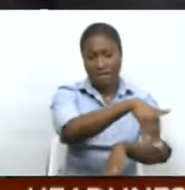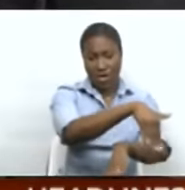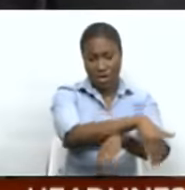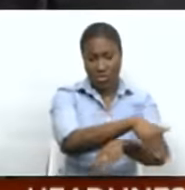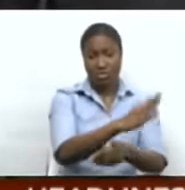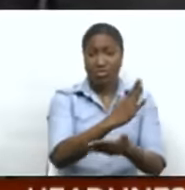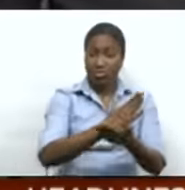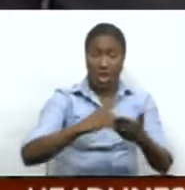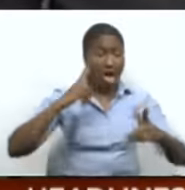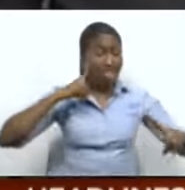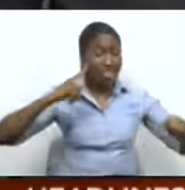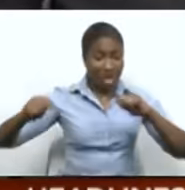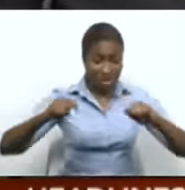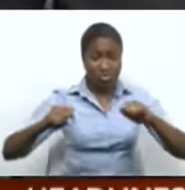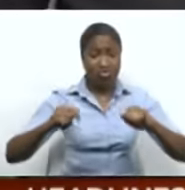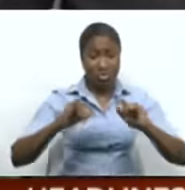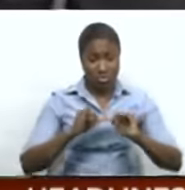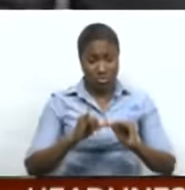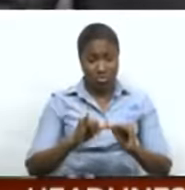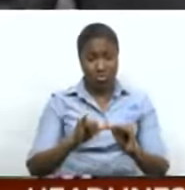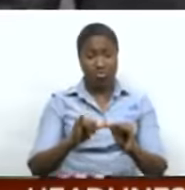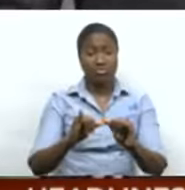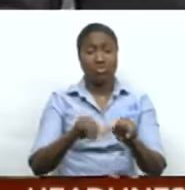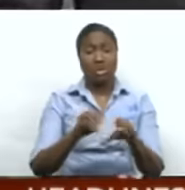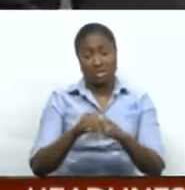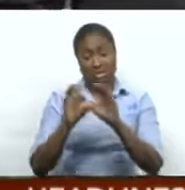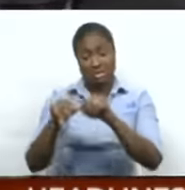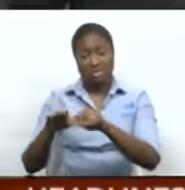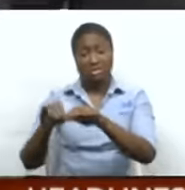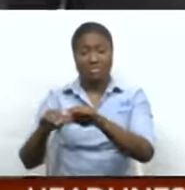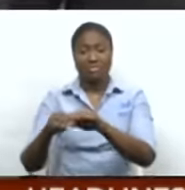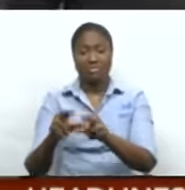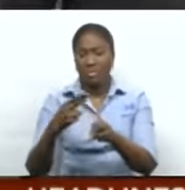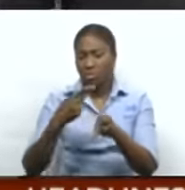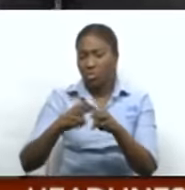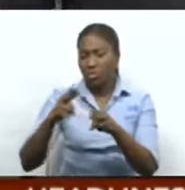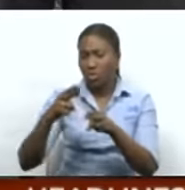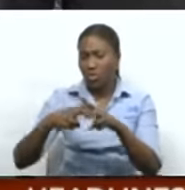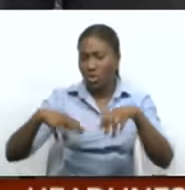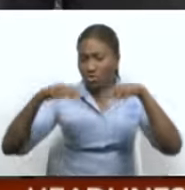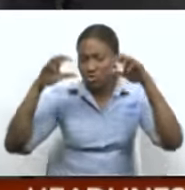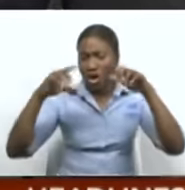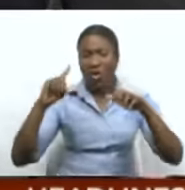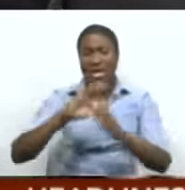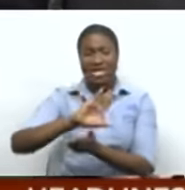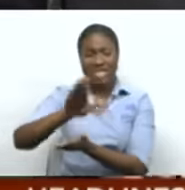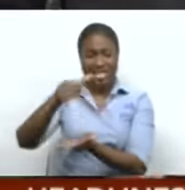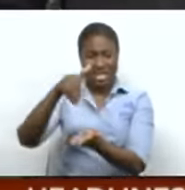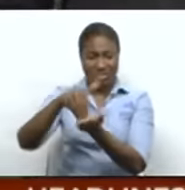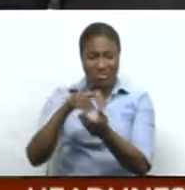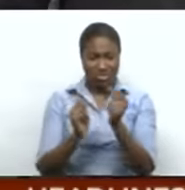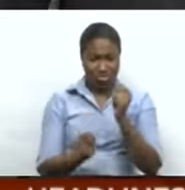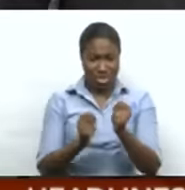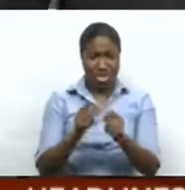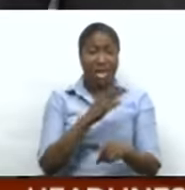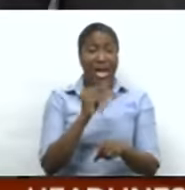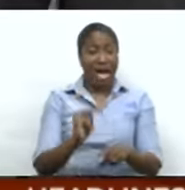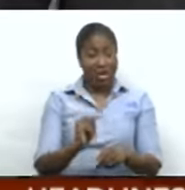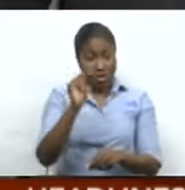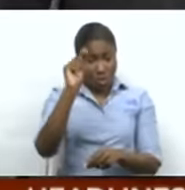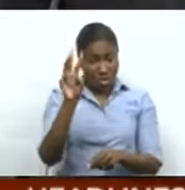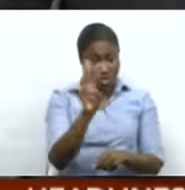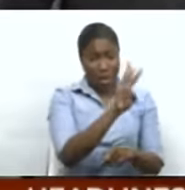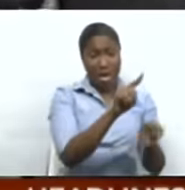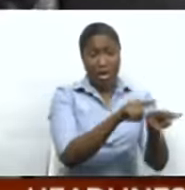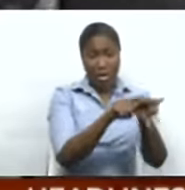an isolated thunderstorm moving out into the Gulf of Paria. So a very brief heavy rainfall in central parts of Trinidad, even northwestern areas as